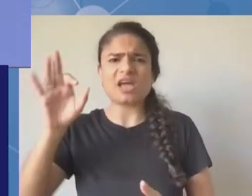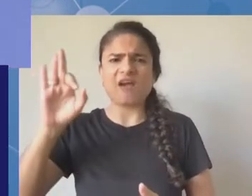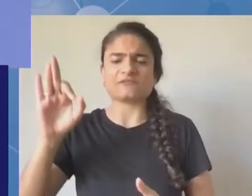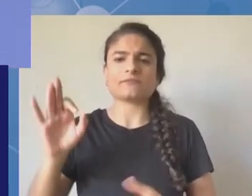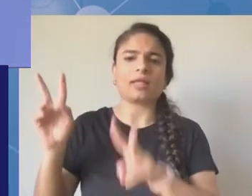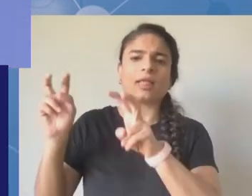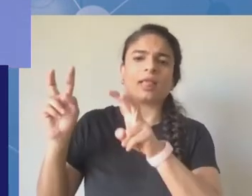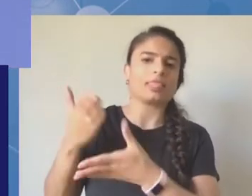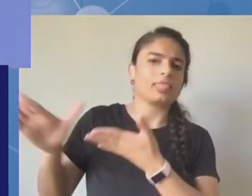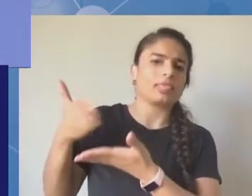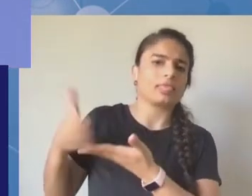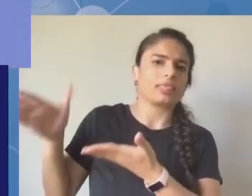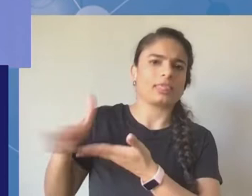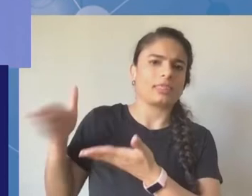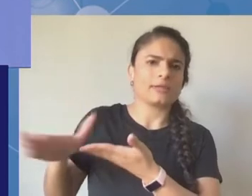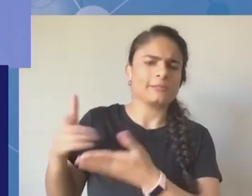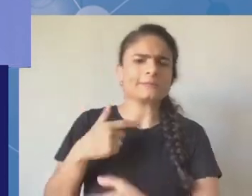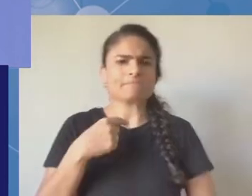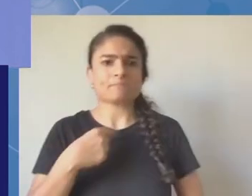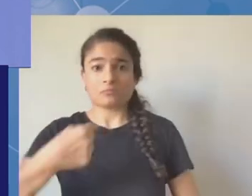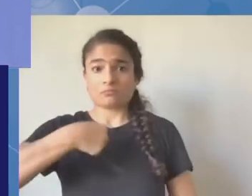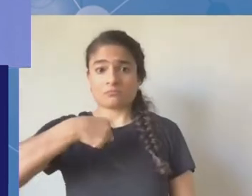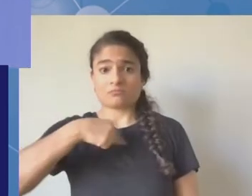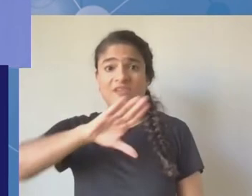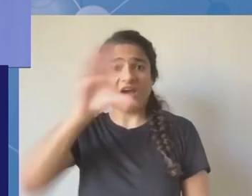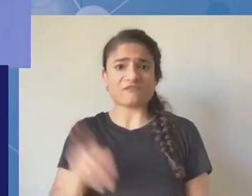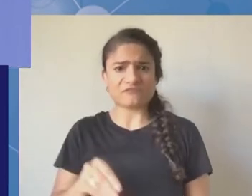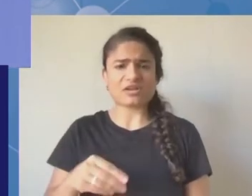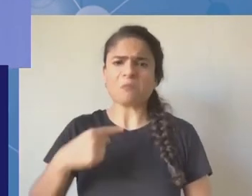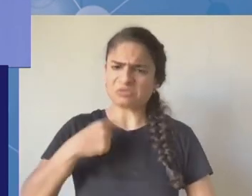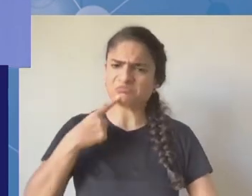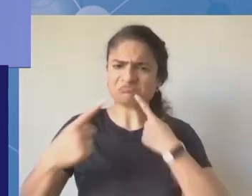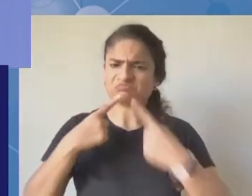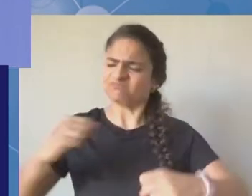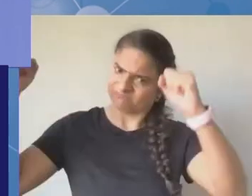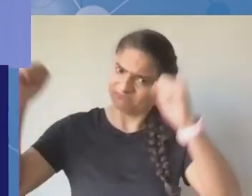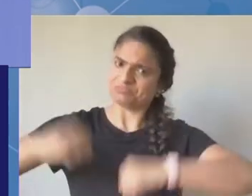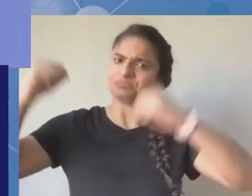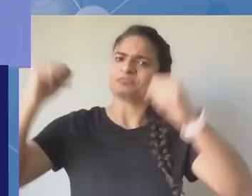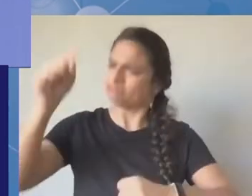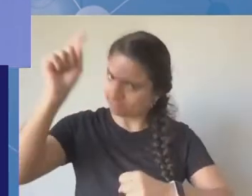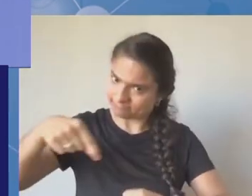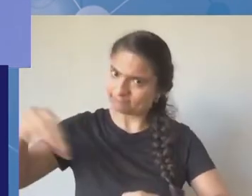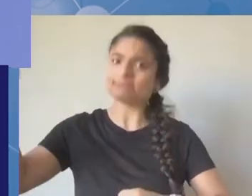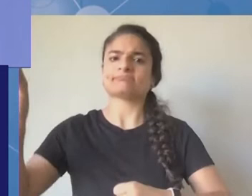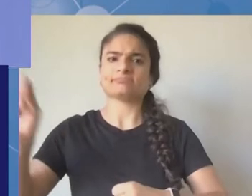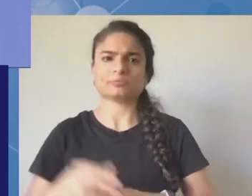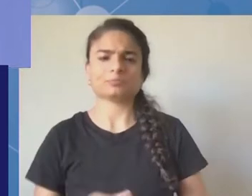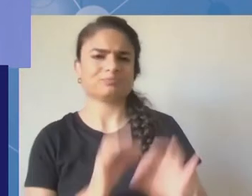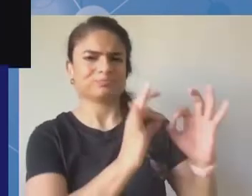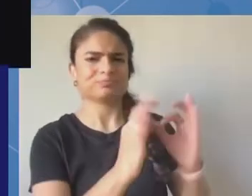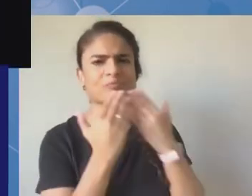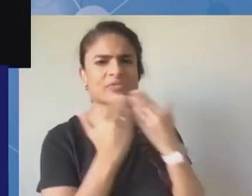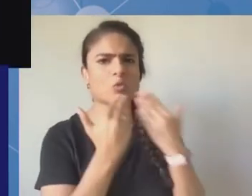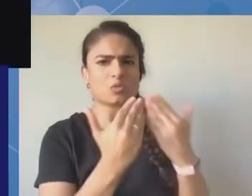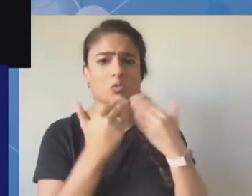Thank you very much. My name is Nenna. I come from the internet. I'm speaking on my